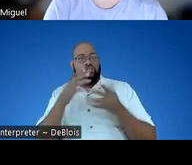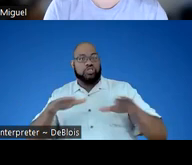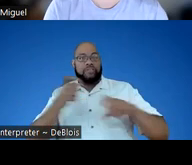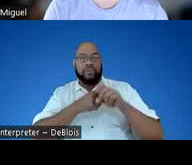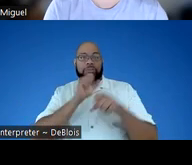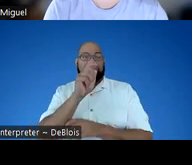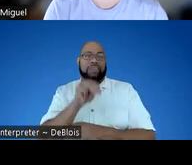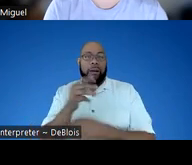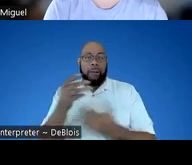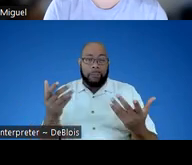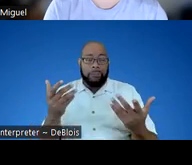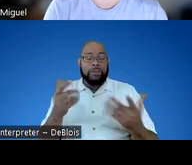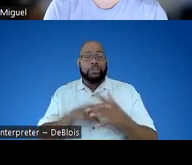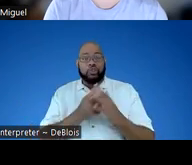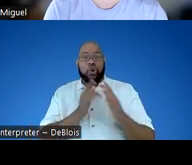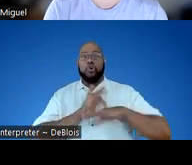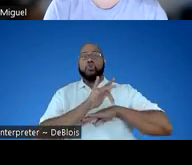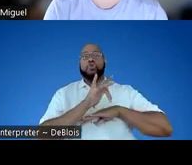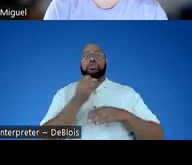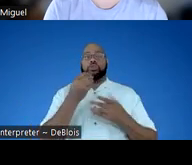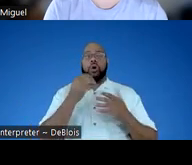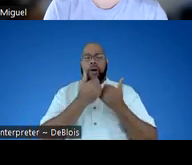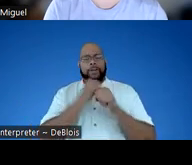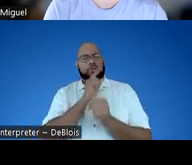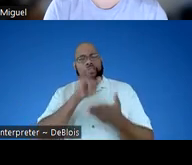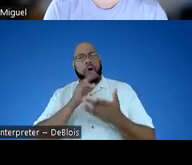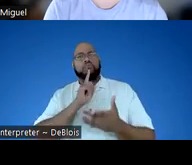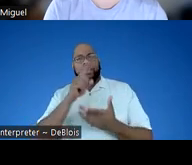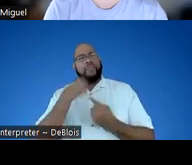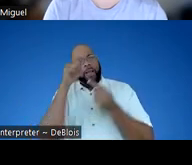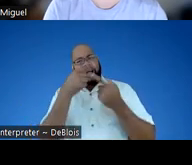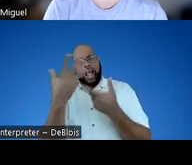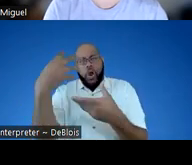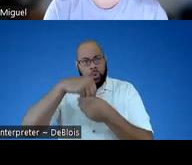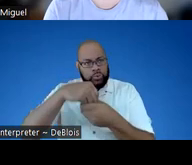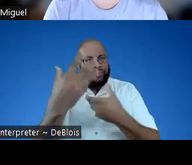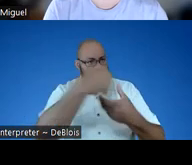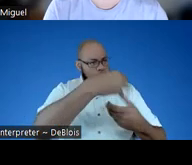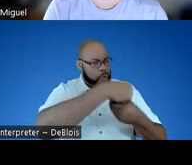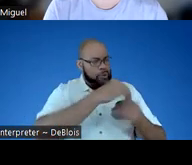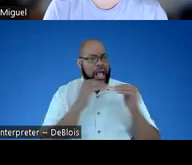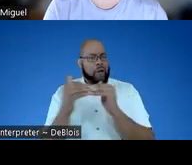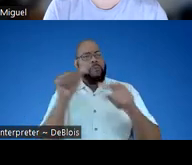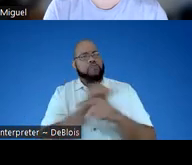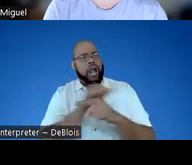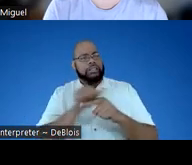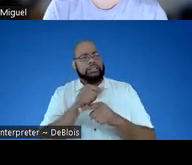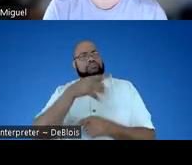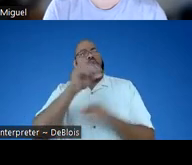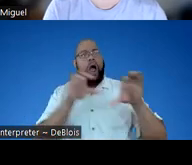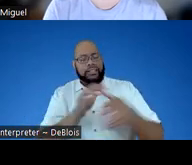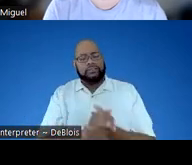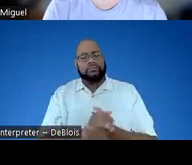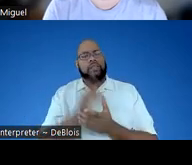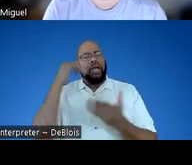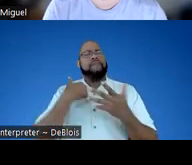STEM, and it's starting early, and so how can we make sure that we're really thinking about inclusive and equitable practice proactively. So I